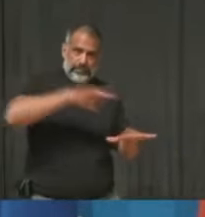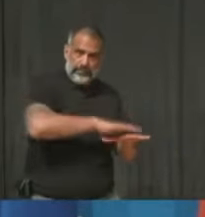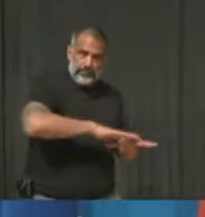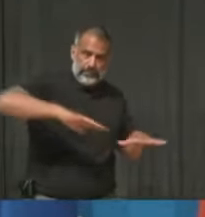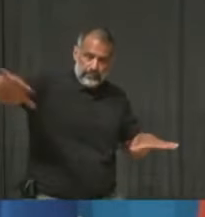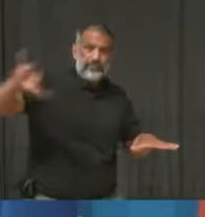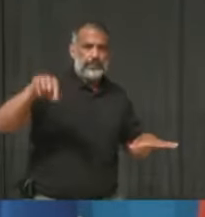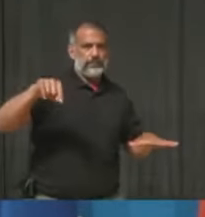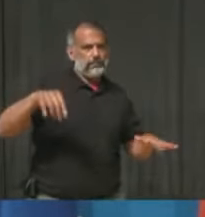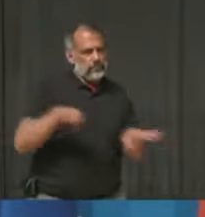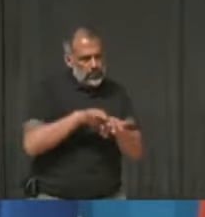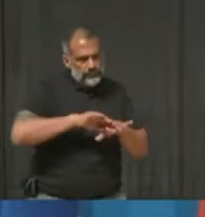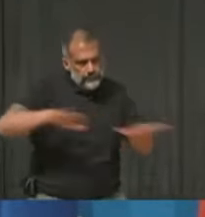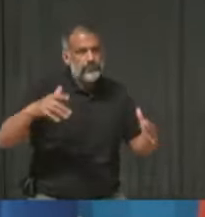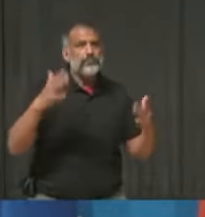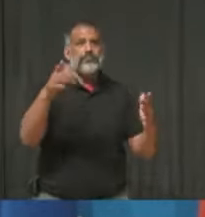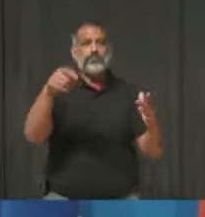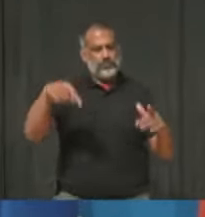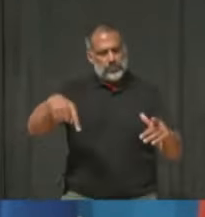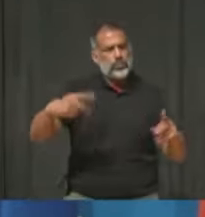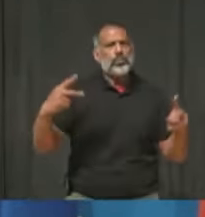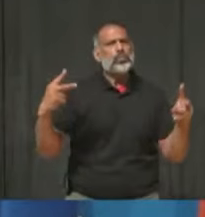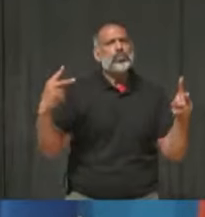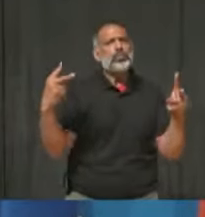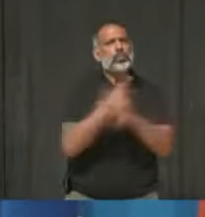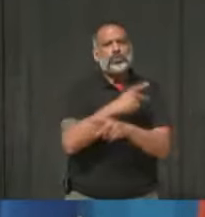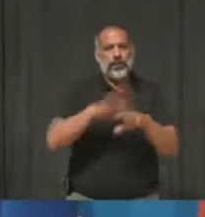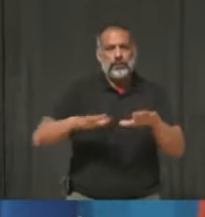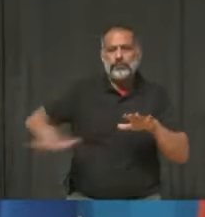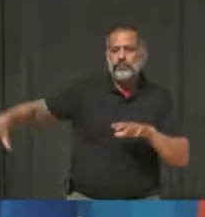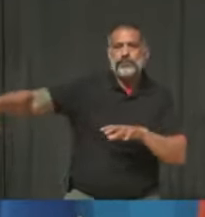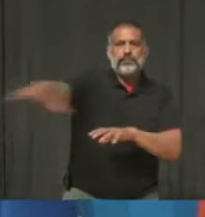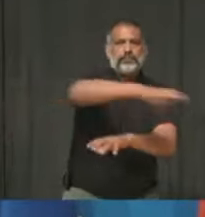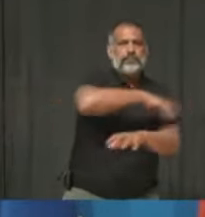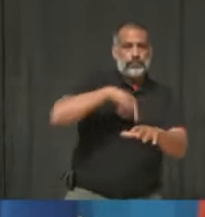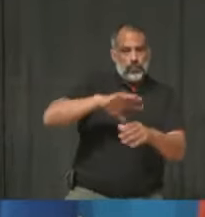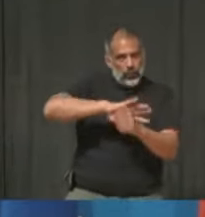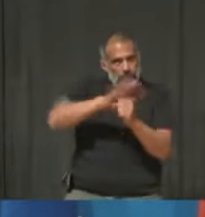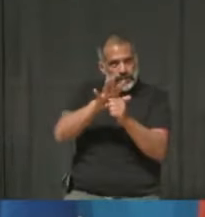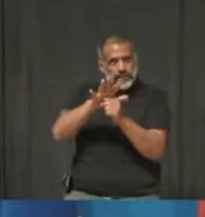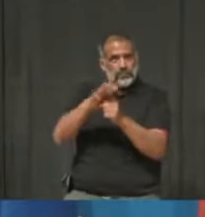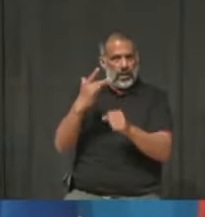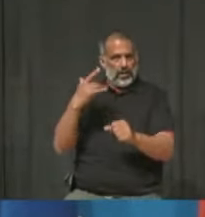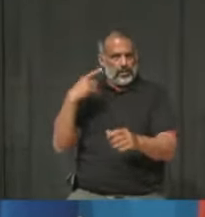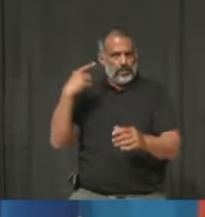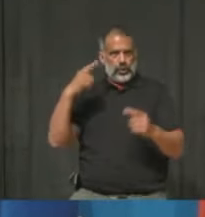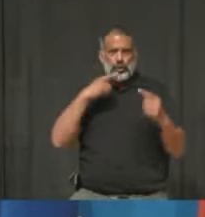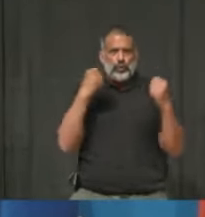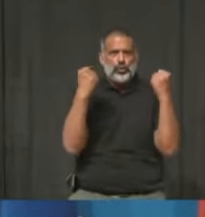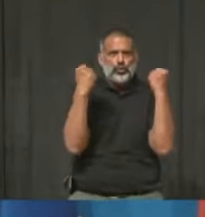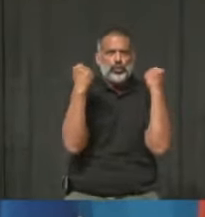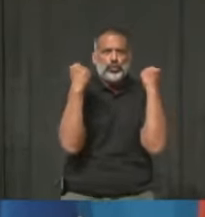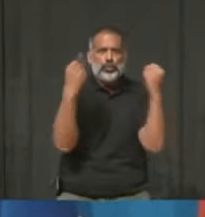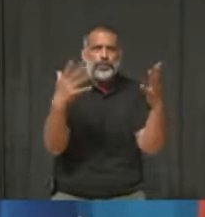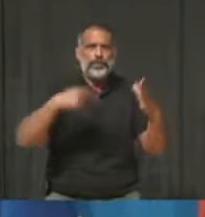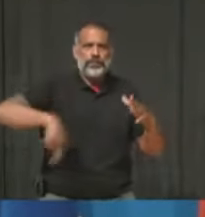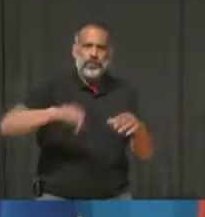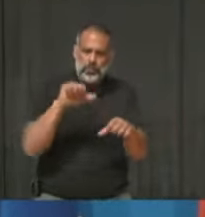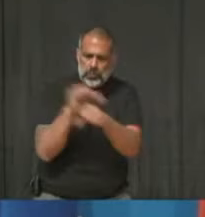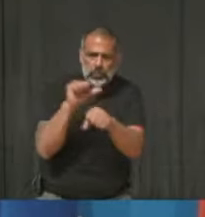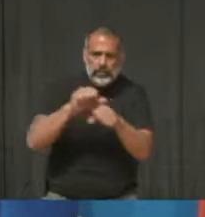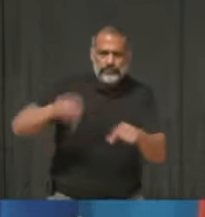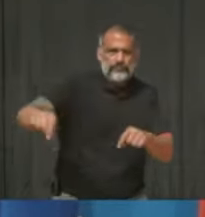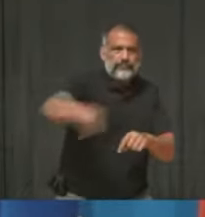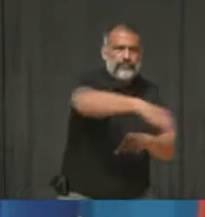We've been hit so hard by this virus, and it's been largely due to the fact that we have so many essential workers here in the